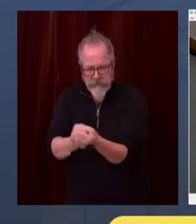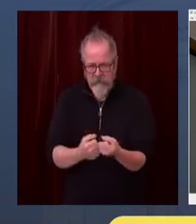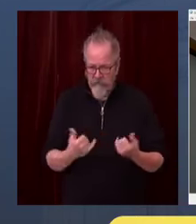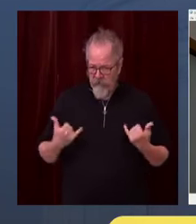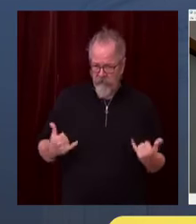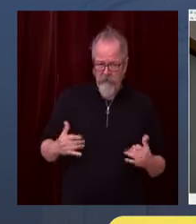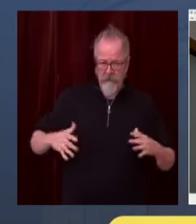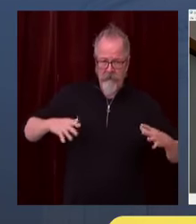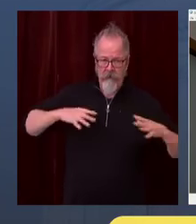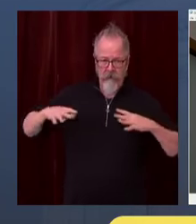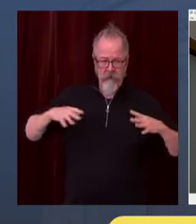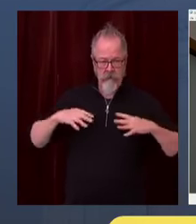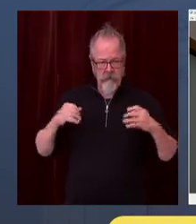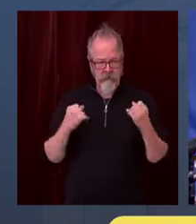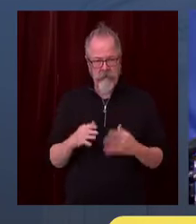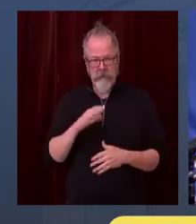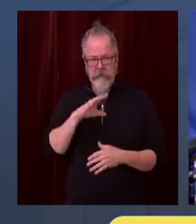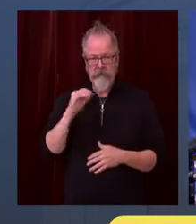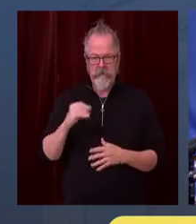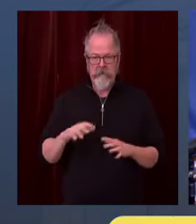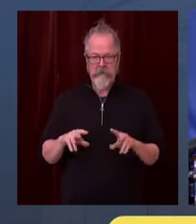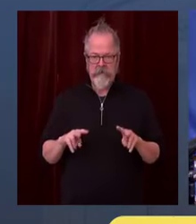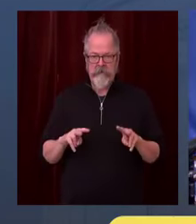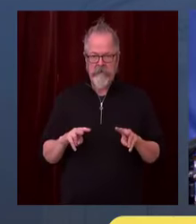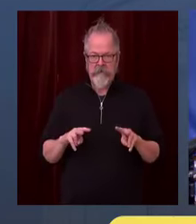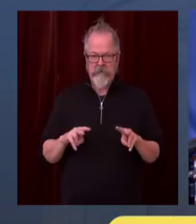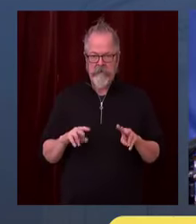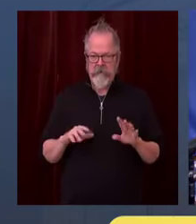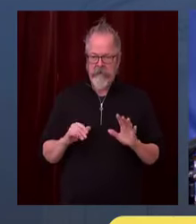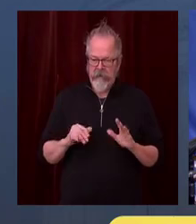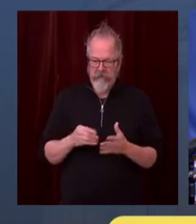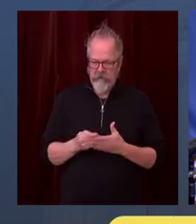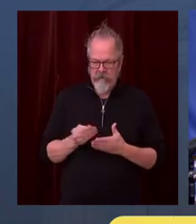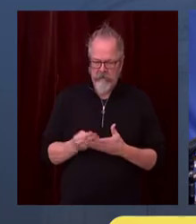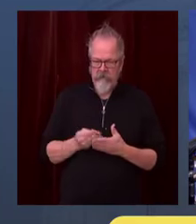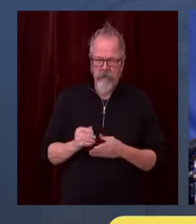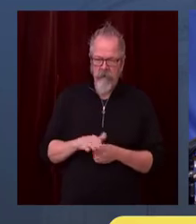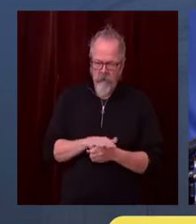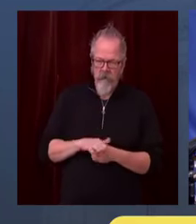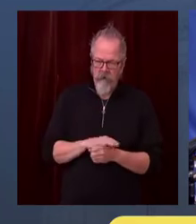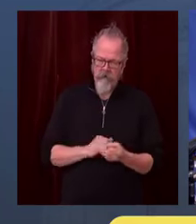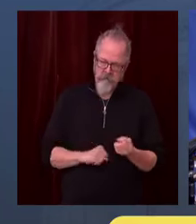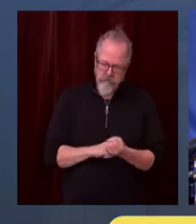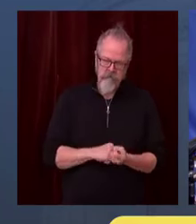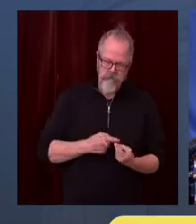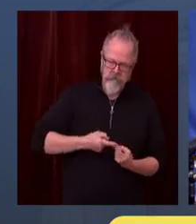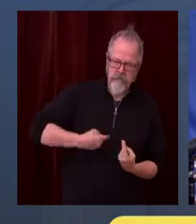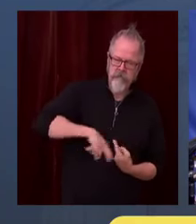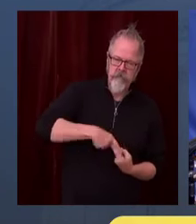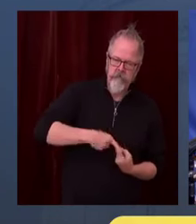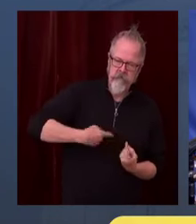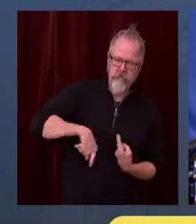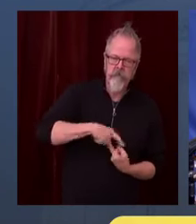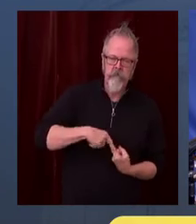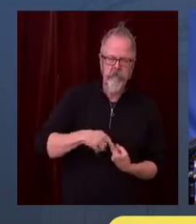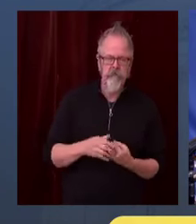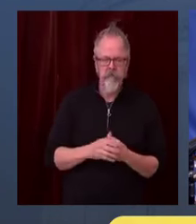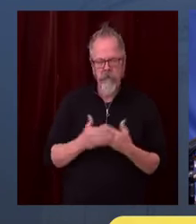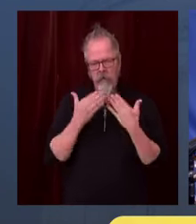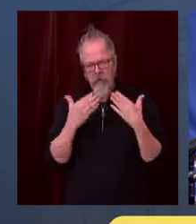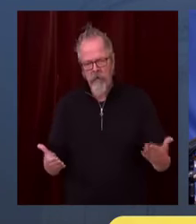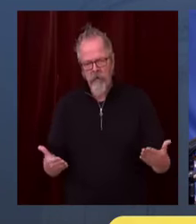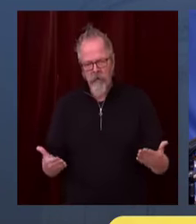Thank you, Governor. Thank you, Madam Mayor. I want to thank all of your colleague mayors who have been so creative helping businesses